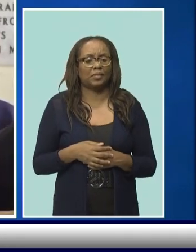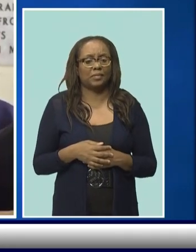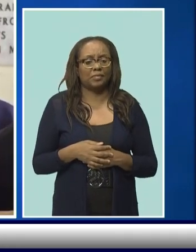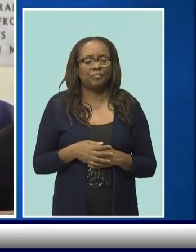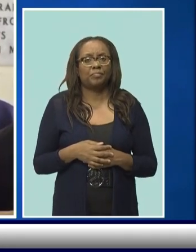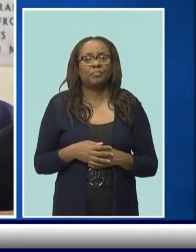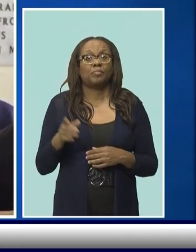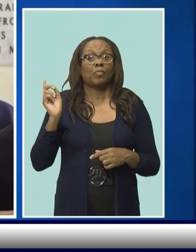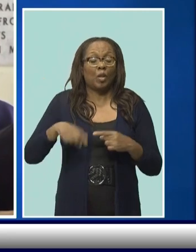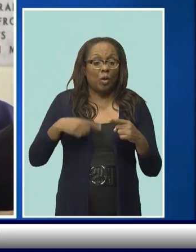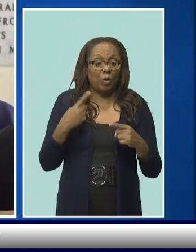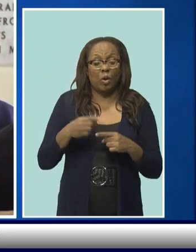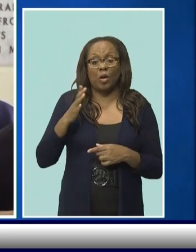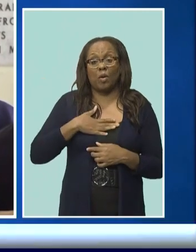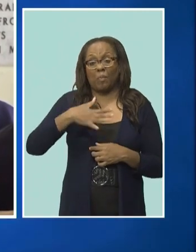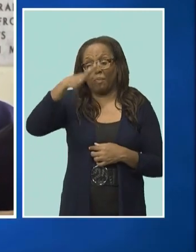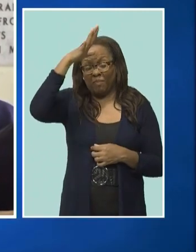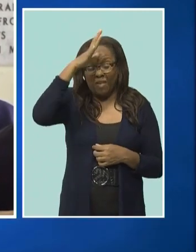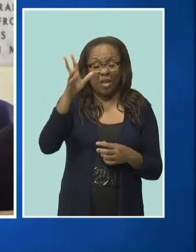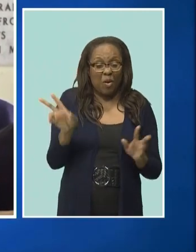When my dad parties,